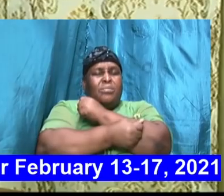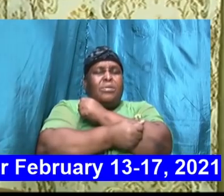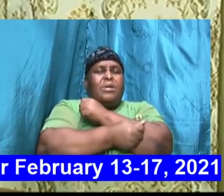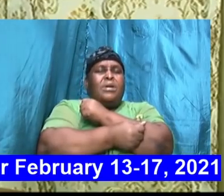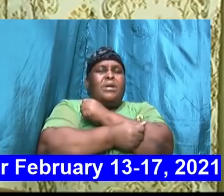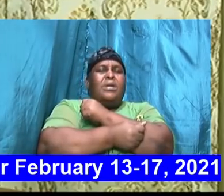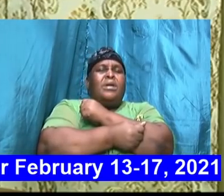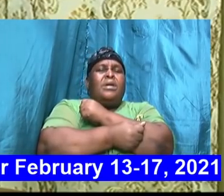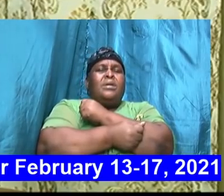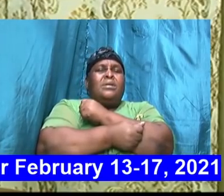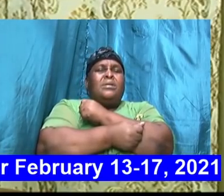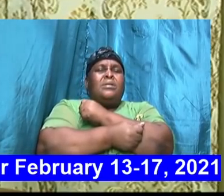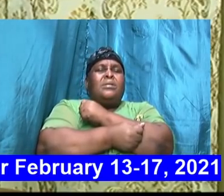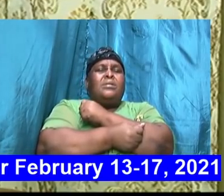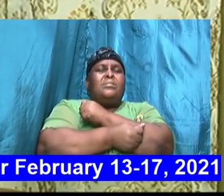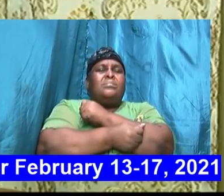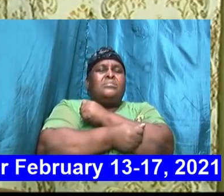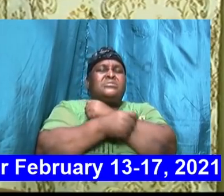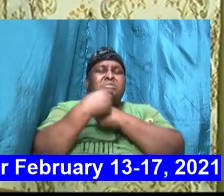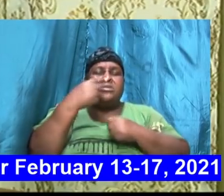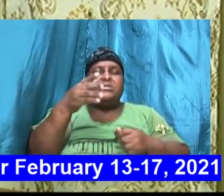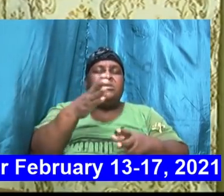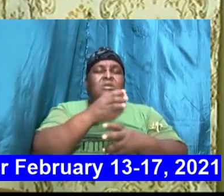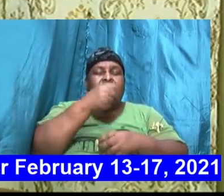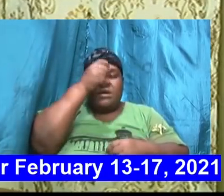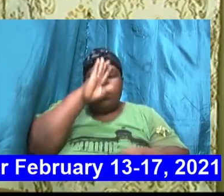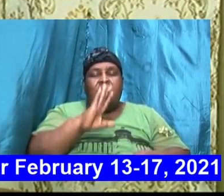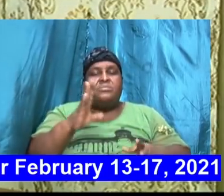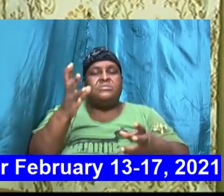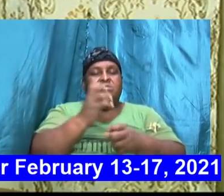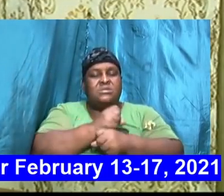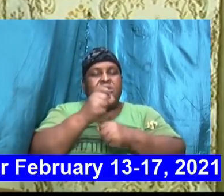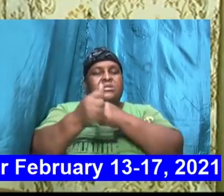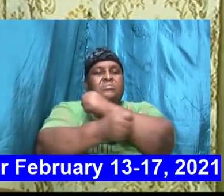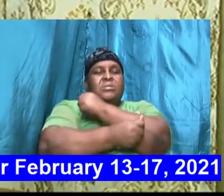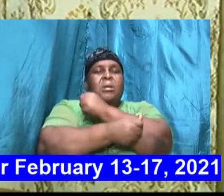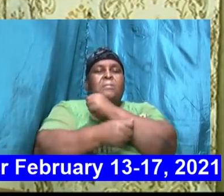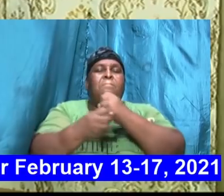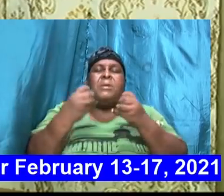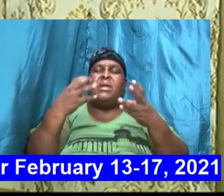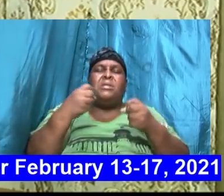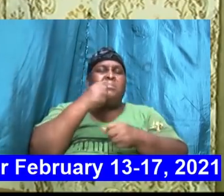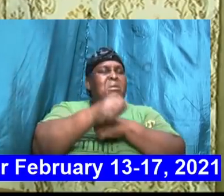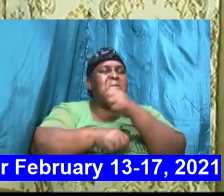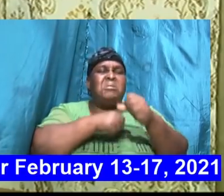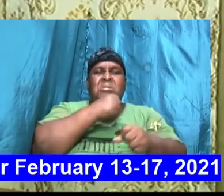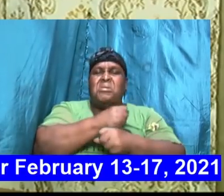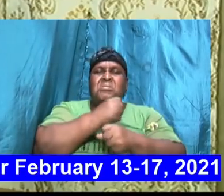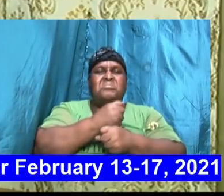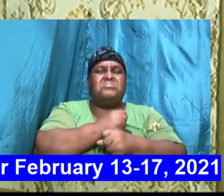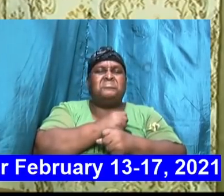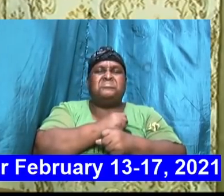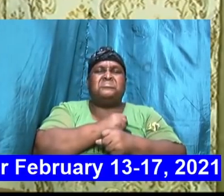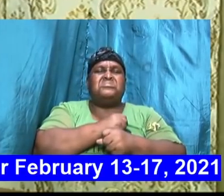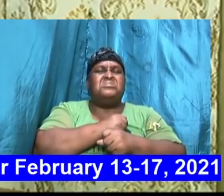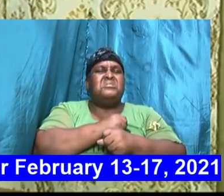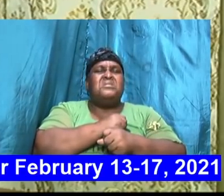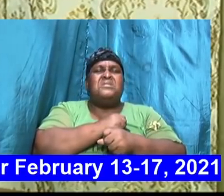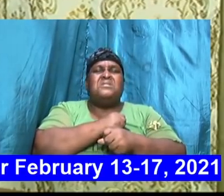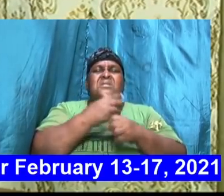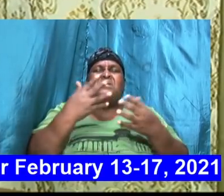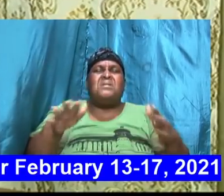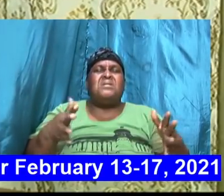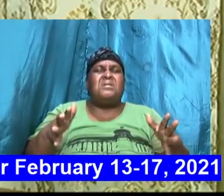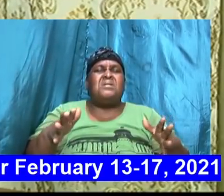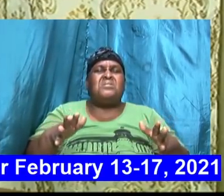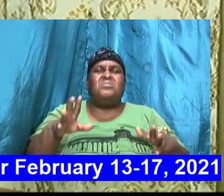he will take him he was there a number of years past no son and in his mind